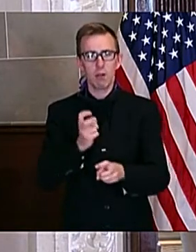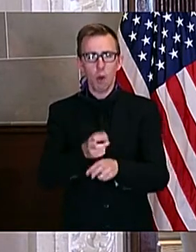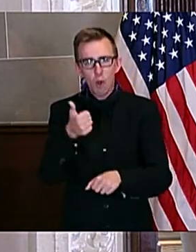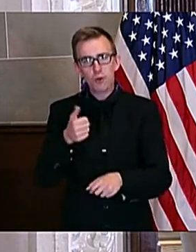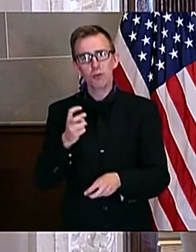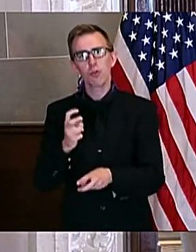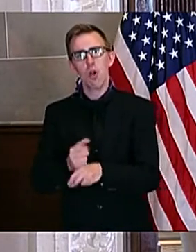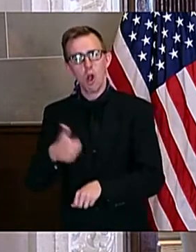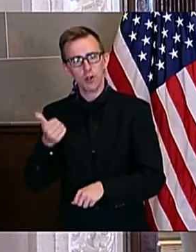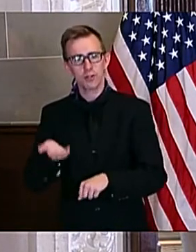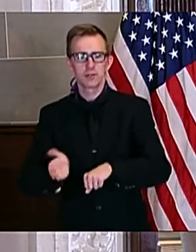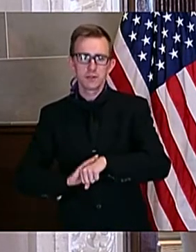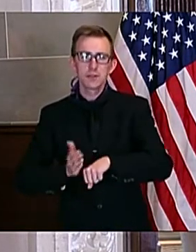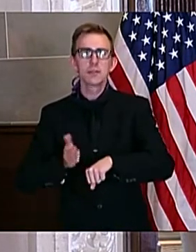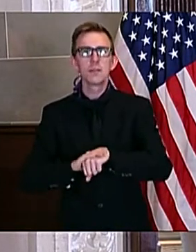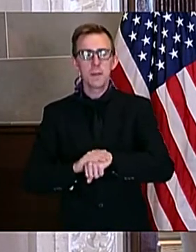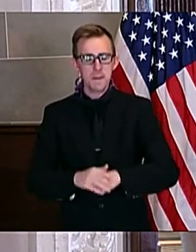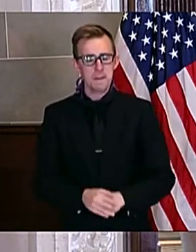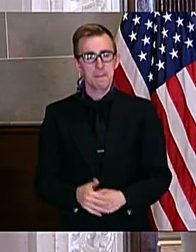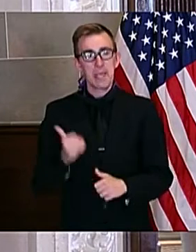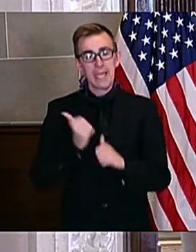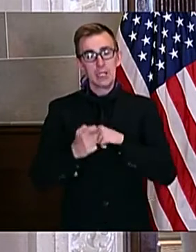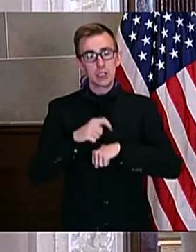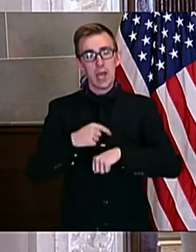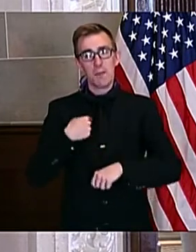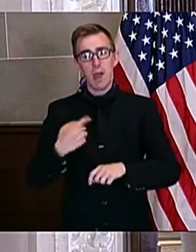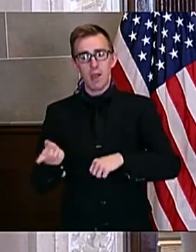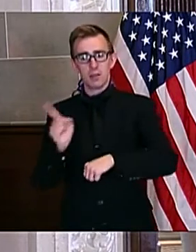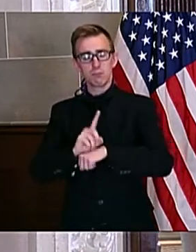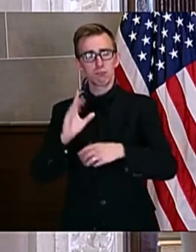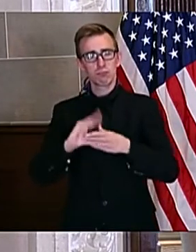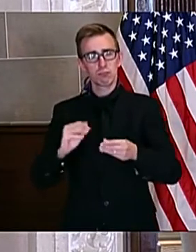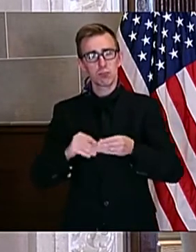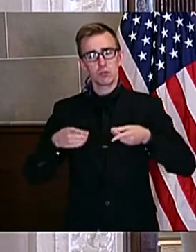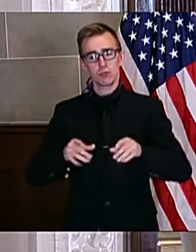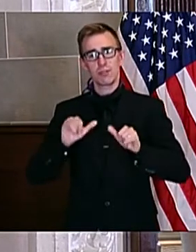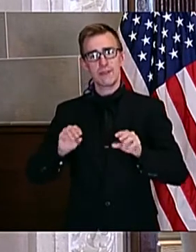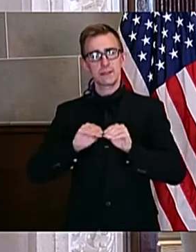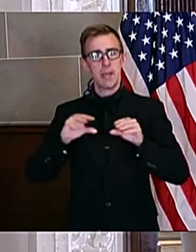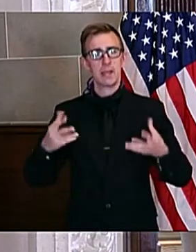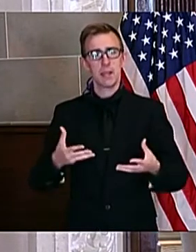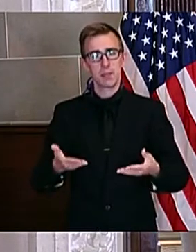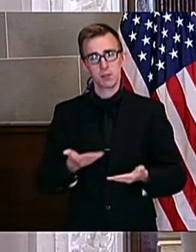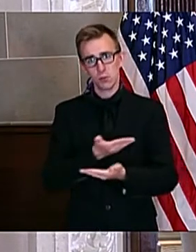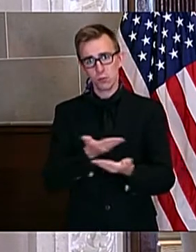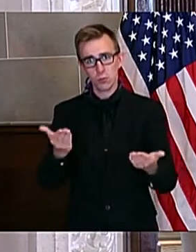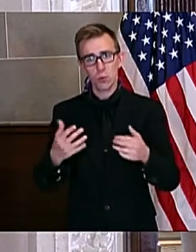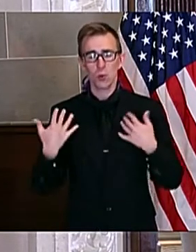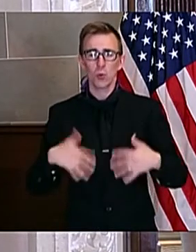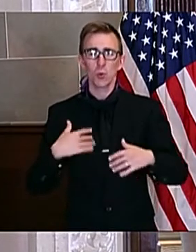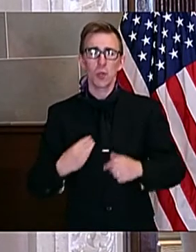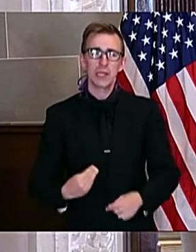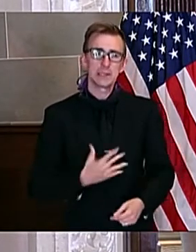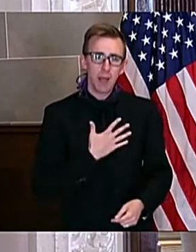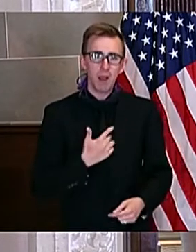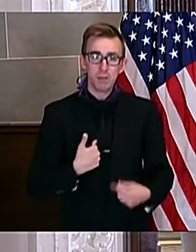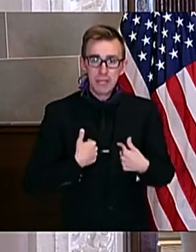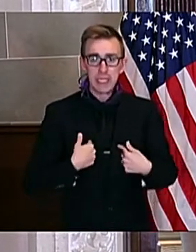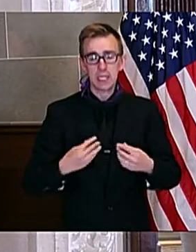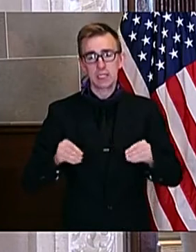As I have said at each of these briefings, throughout this pandemic, you have inspired me and so many around you.